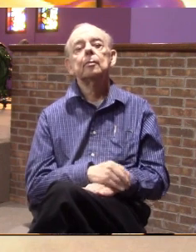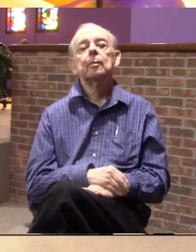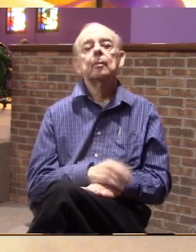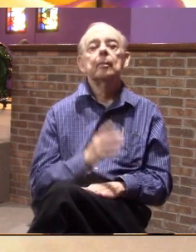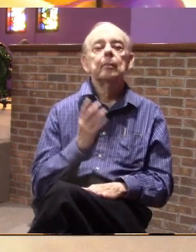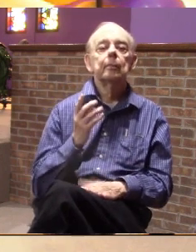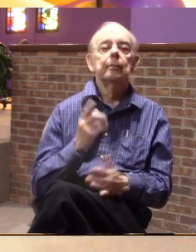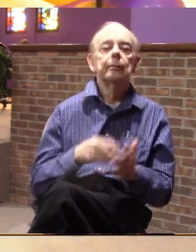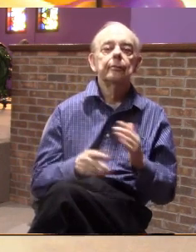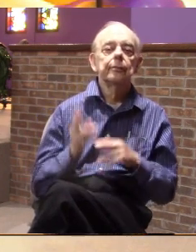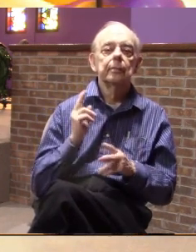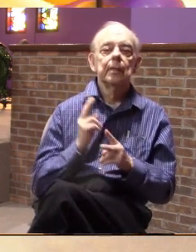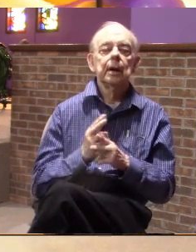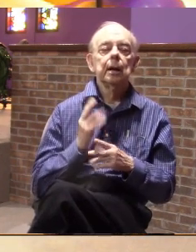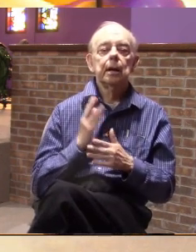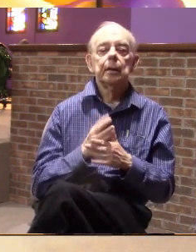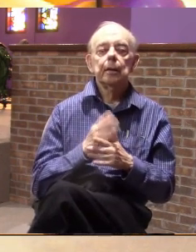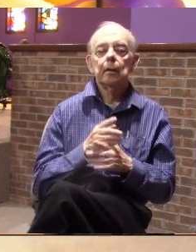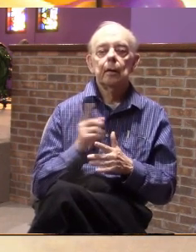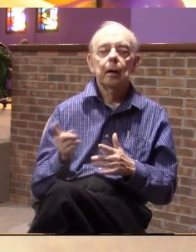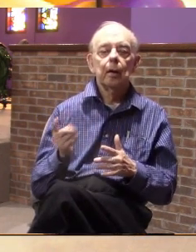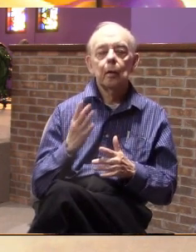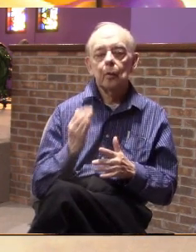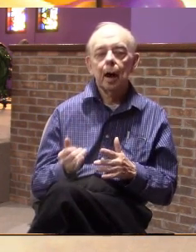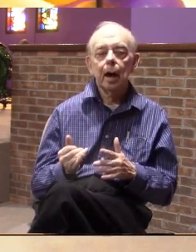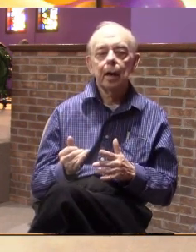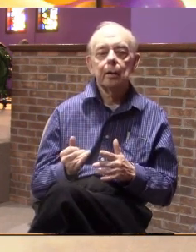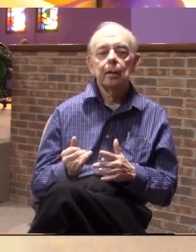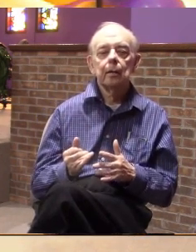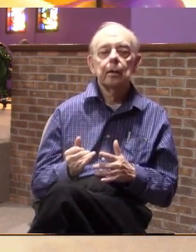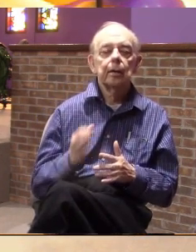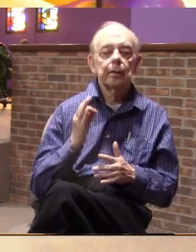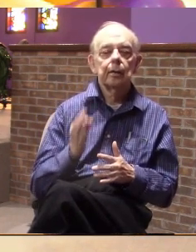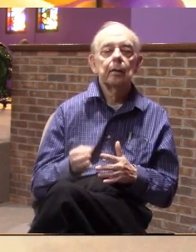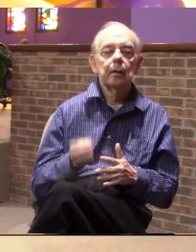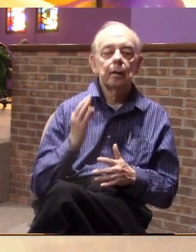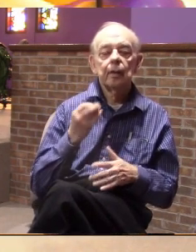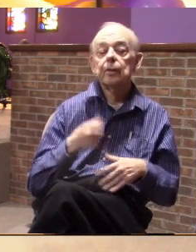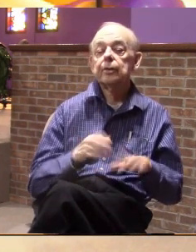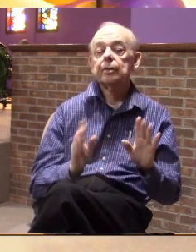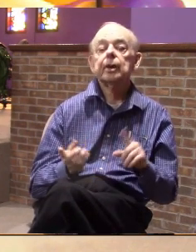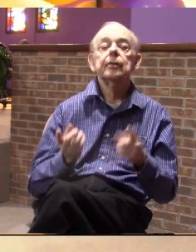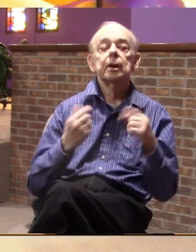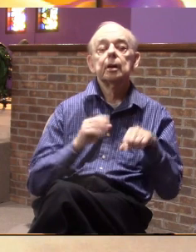so what keep irritating them so that eventually they give in and they come